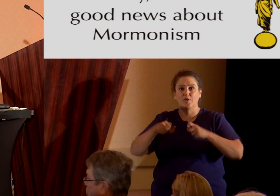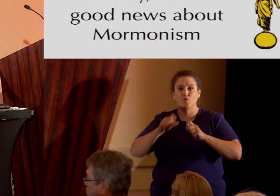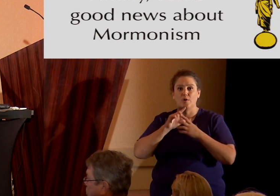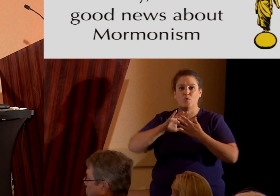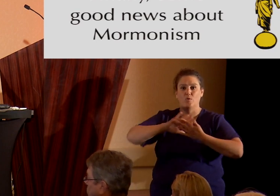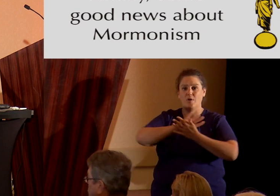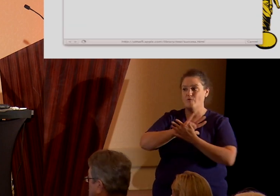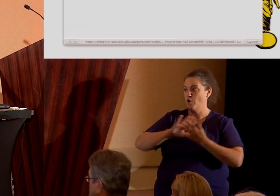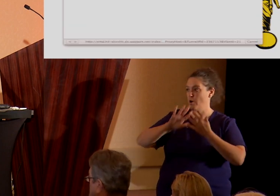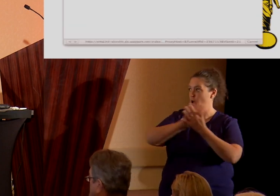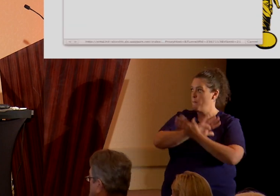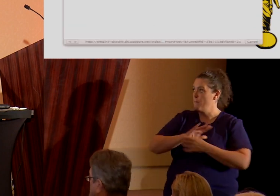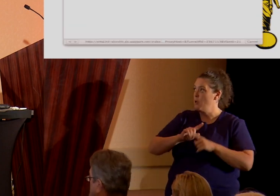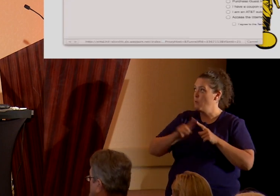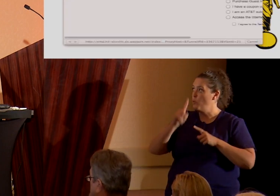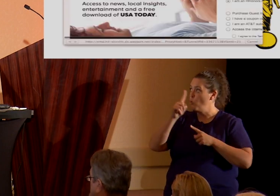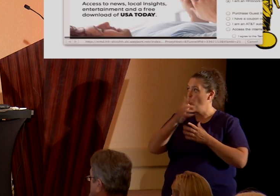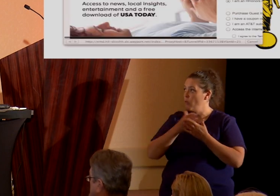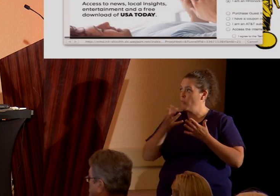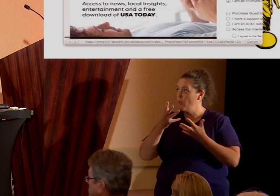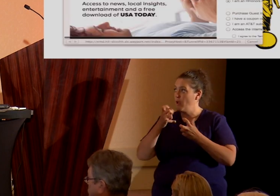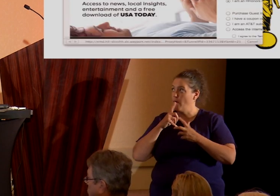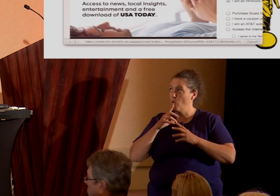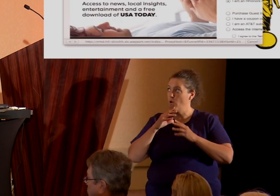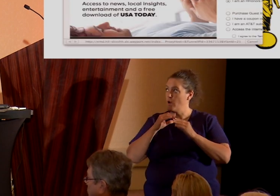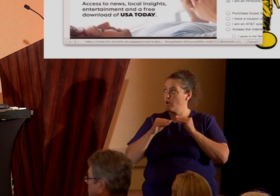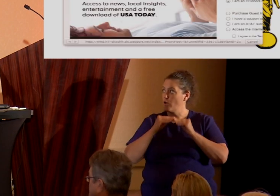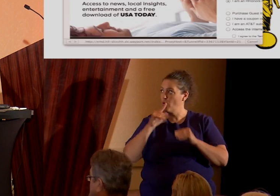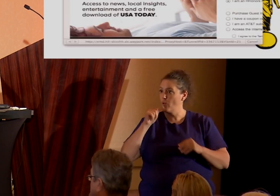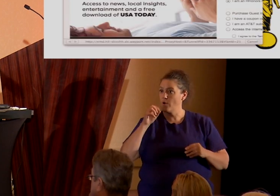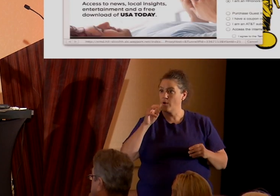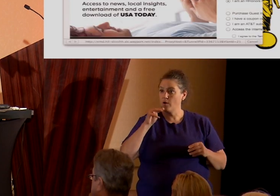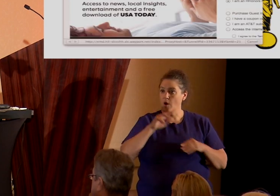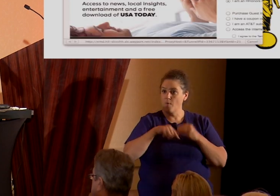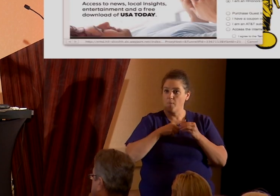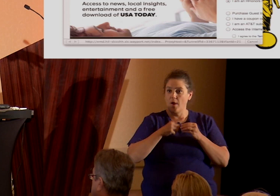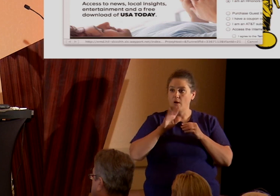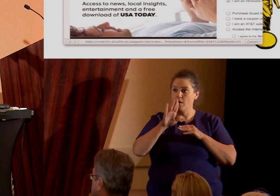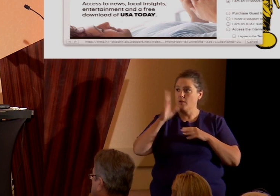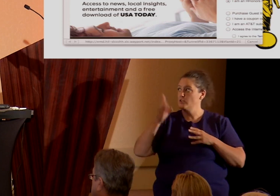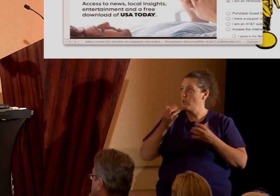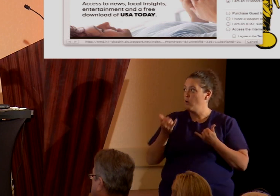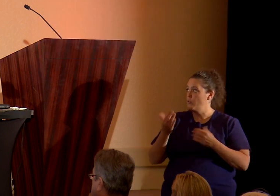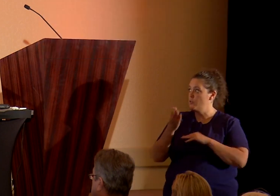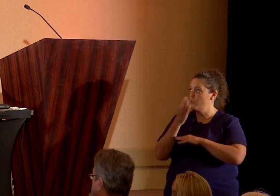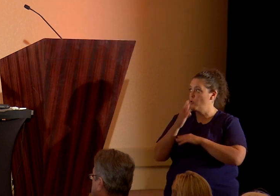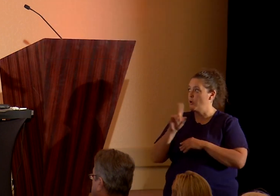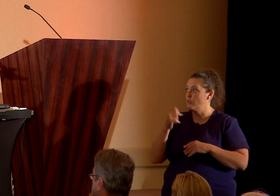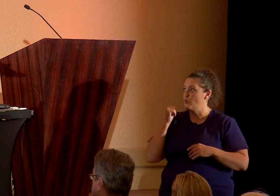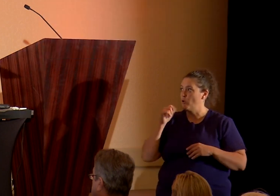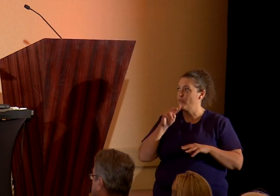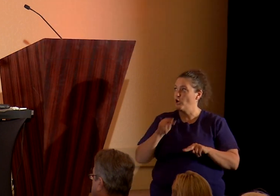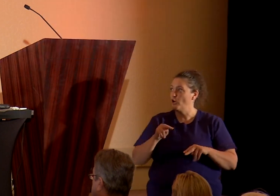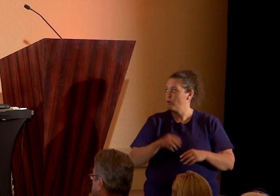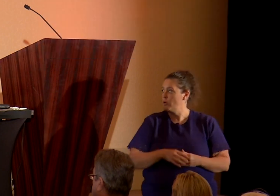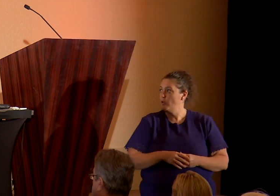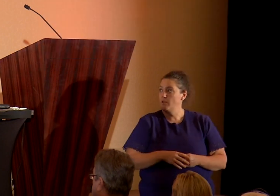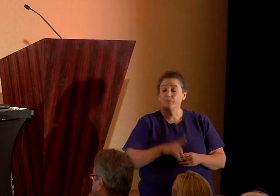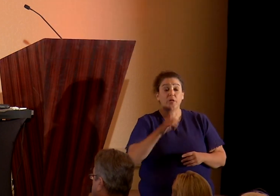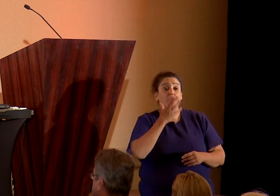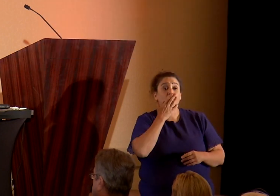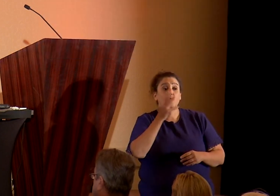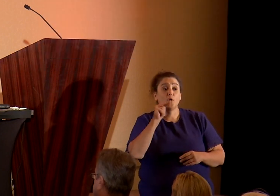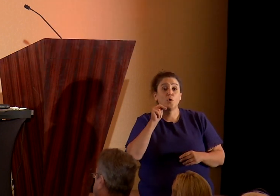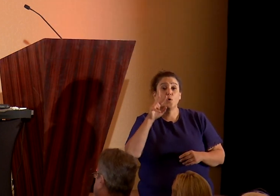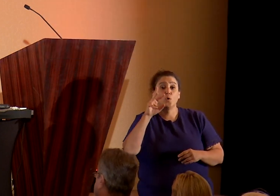cover it up. But here's the one thing I do want to correct Tom about on his, his talk this morning. Like, oh, all right, where does this stop? I'm just not even going to look. The good